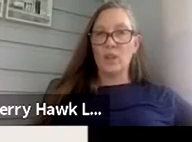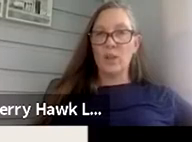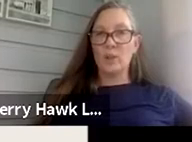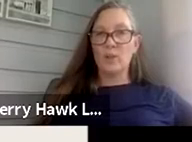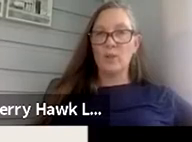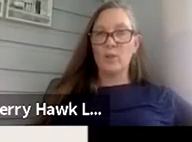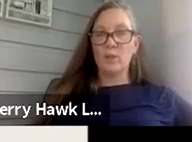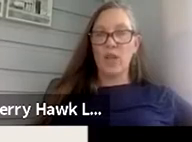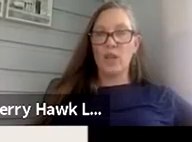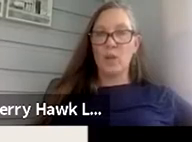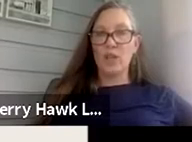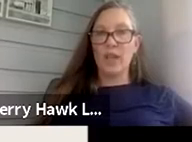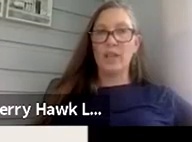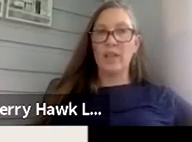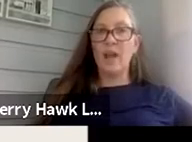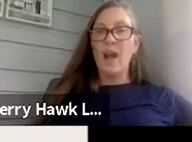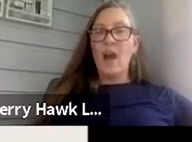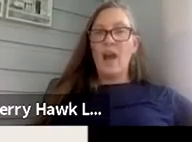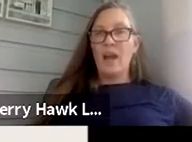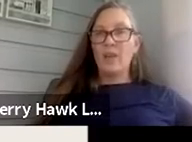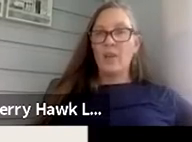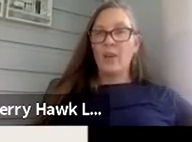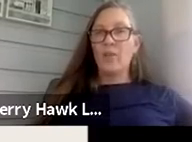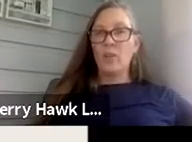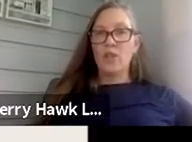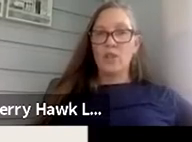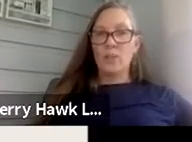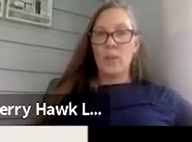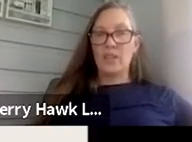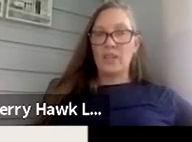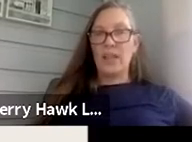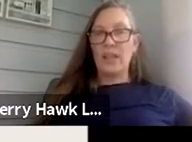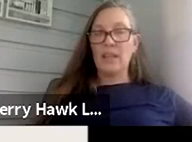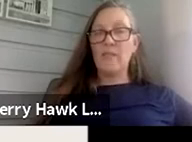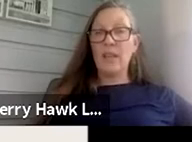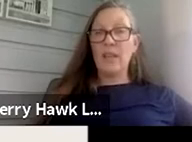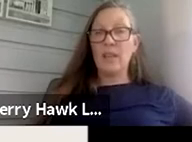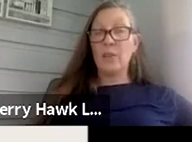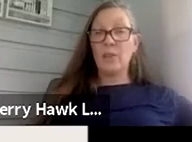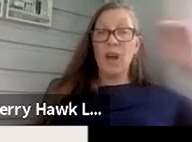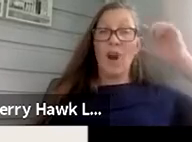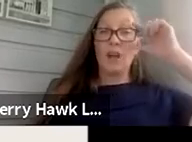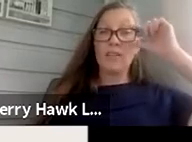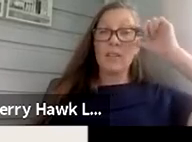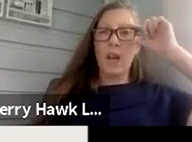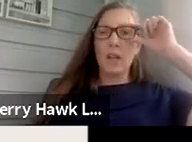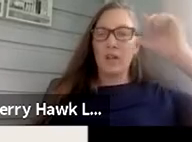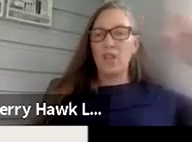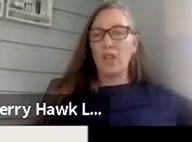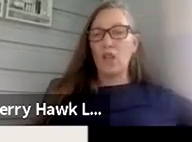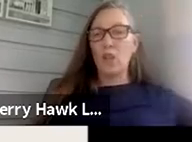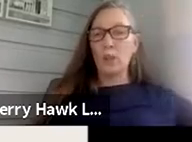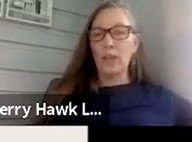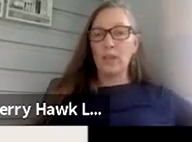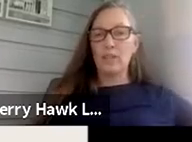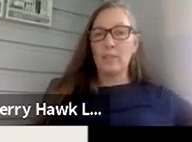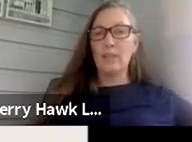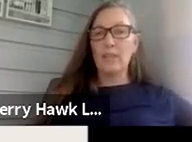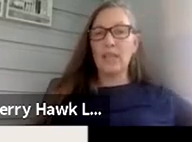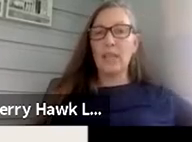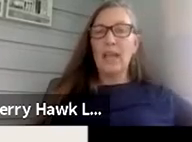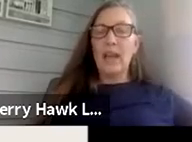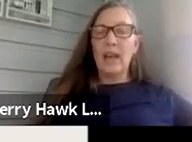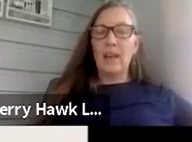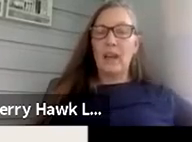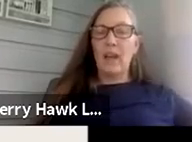Water to those who do not know Jen. I had the great fortune to participate in an event that Crushing Colonialism